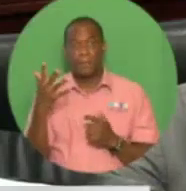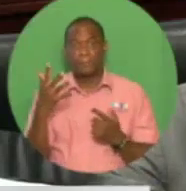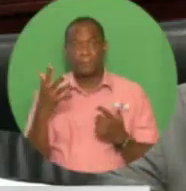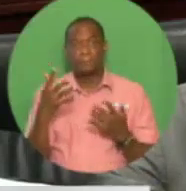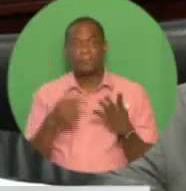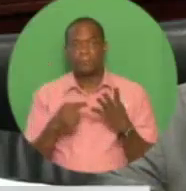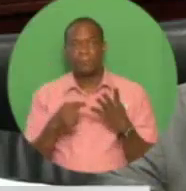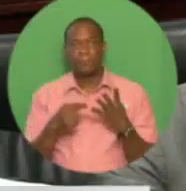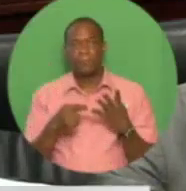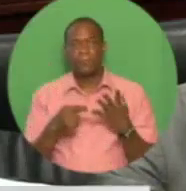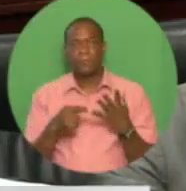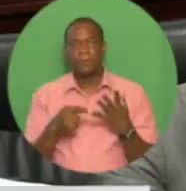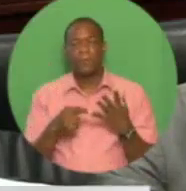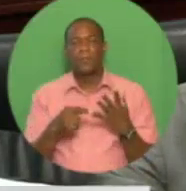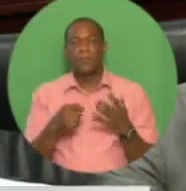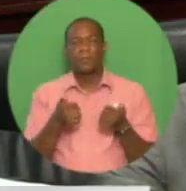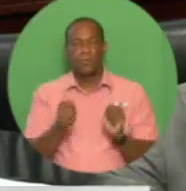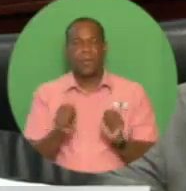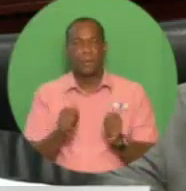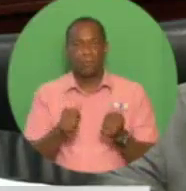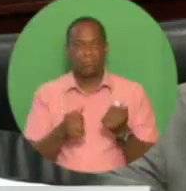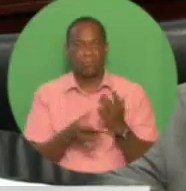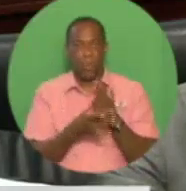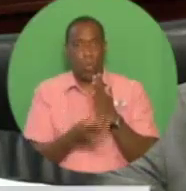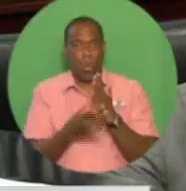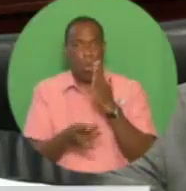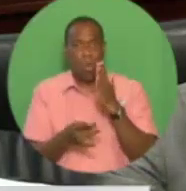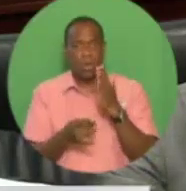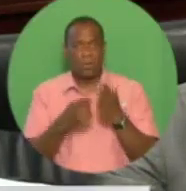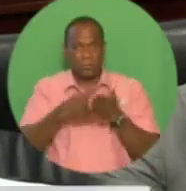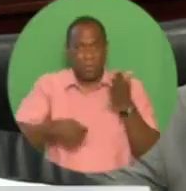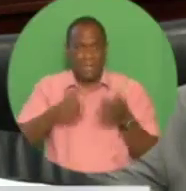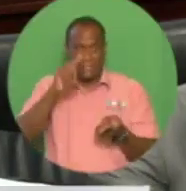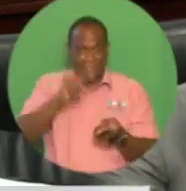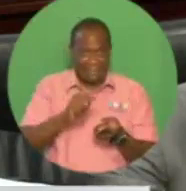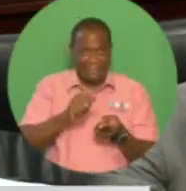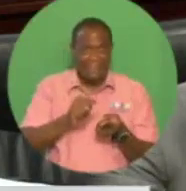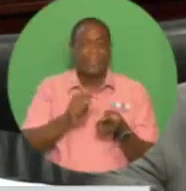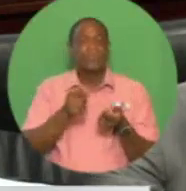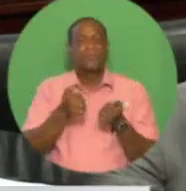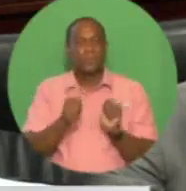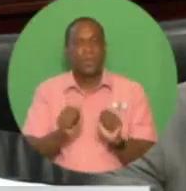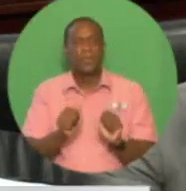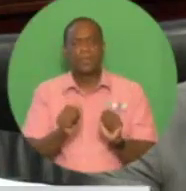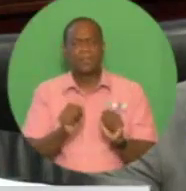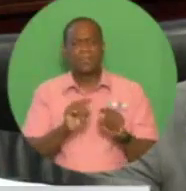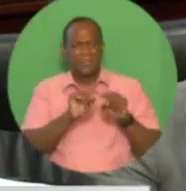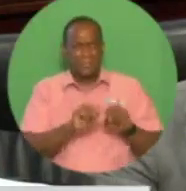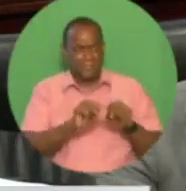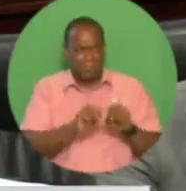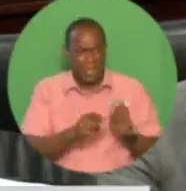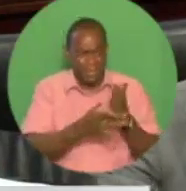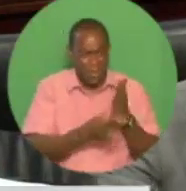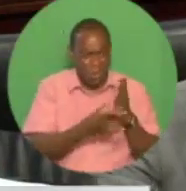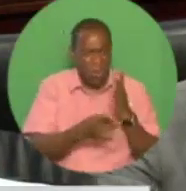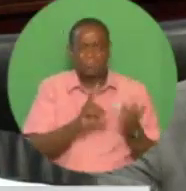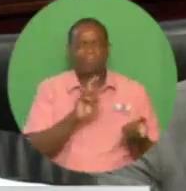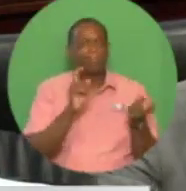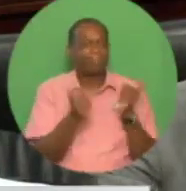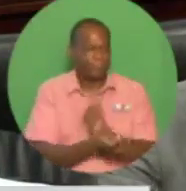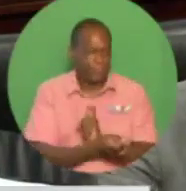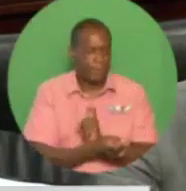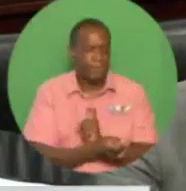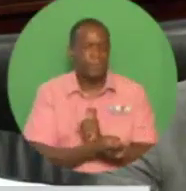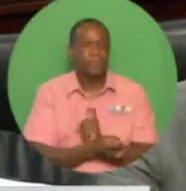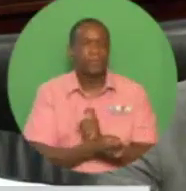and lower gas reserves and production, six, discouraging the culture of dependency and sense of entitlement among the population,